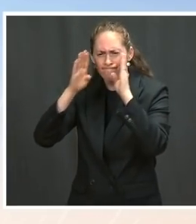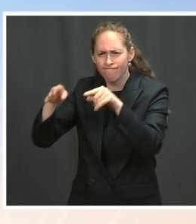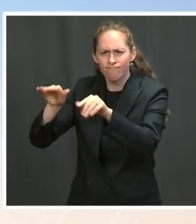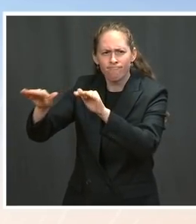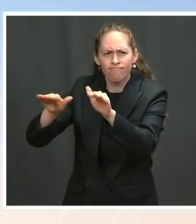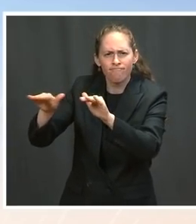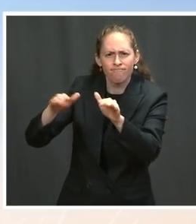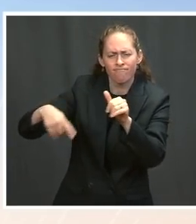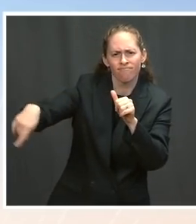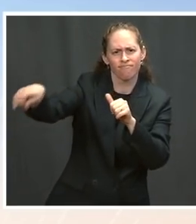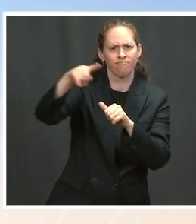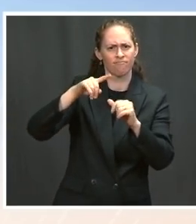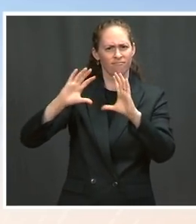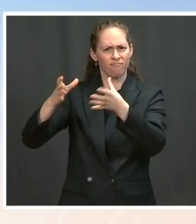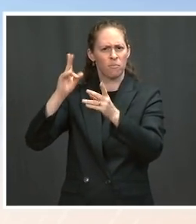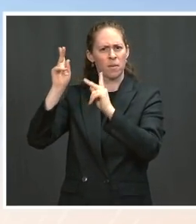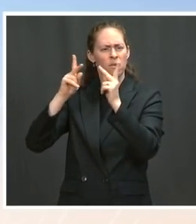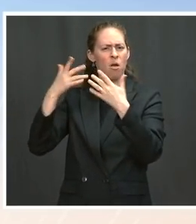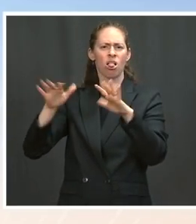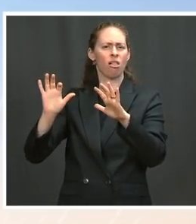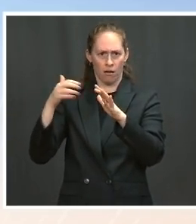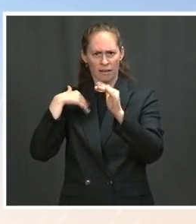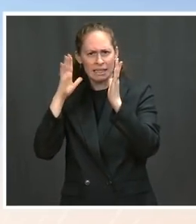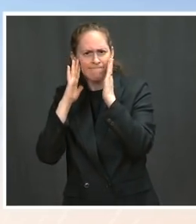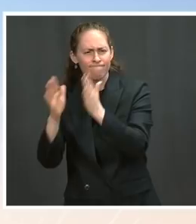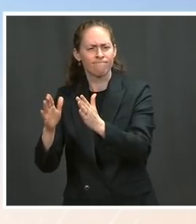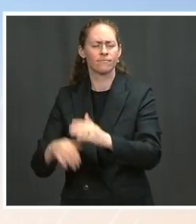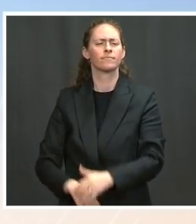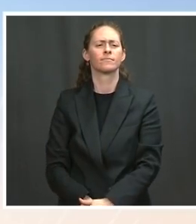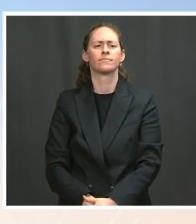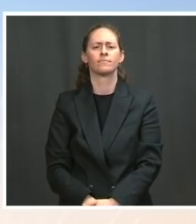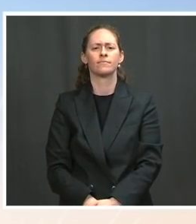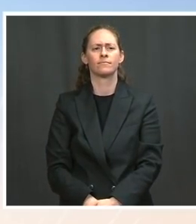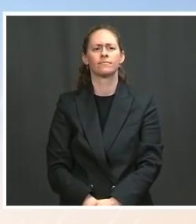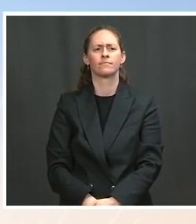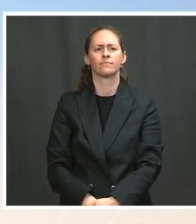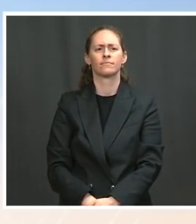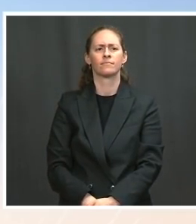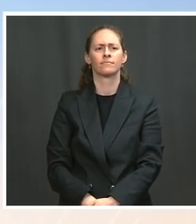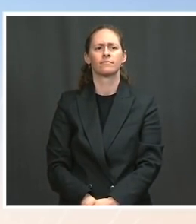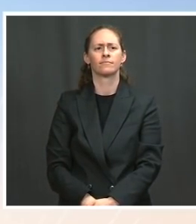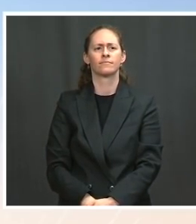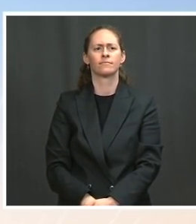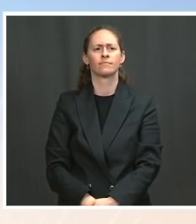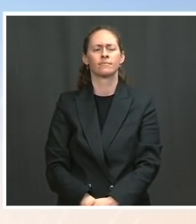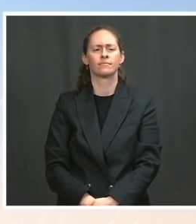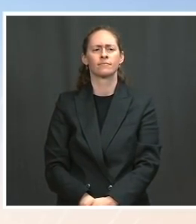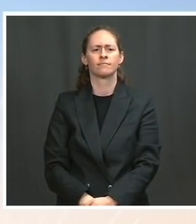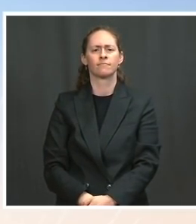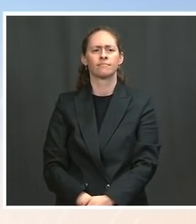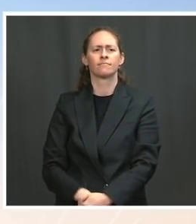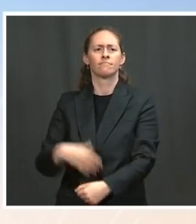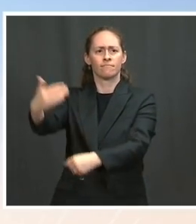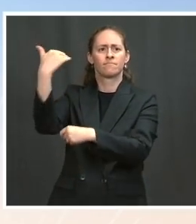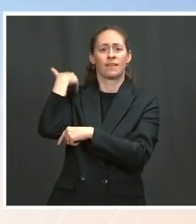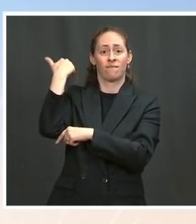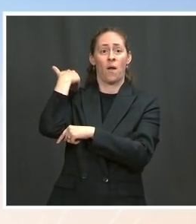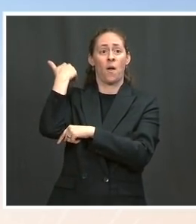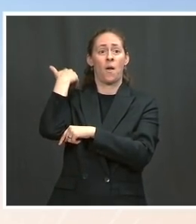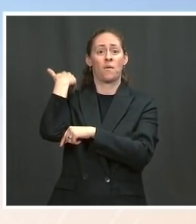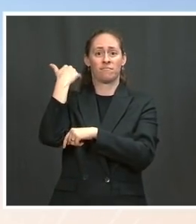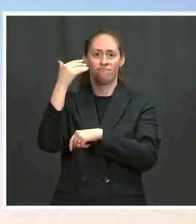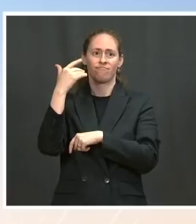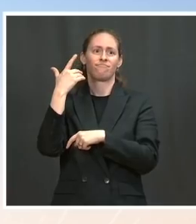percentage of American women worked than almost any other developed nation. Out of the 22